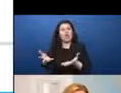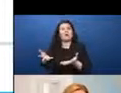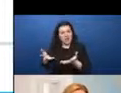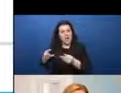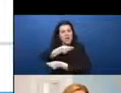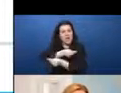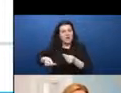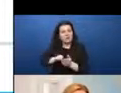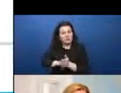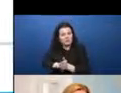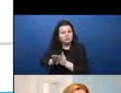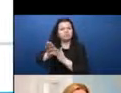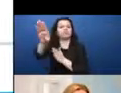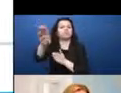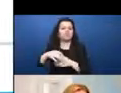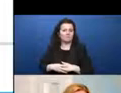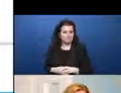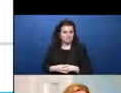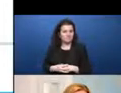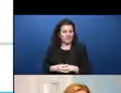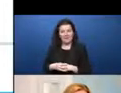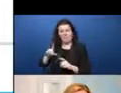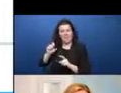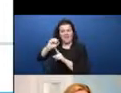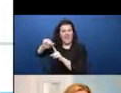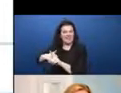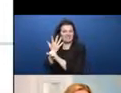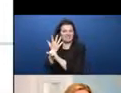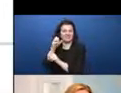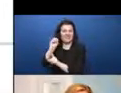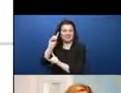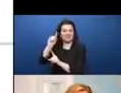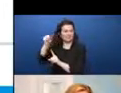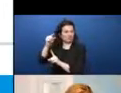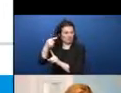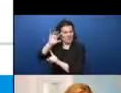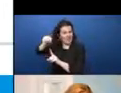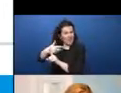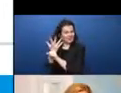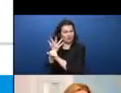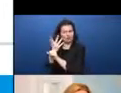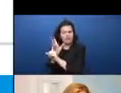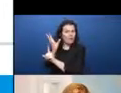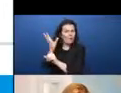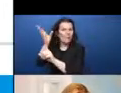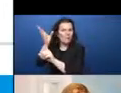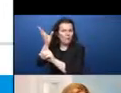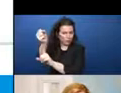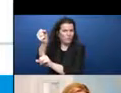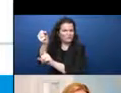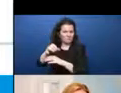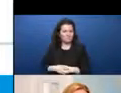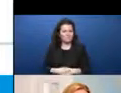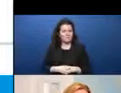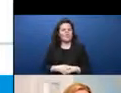and, of course, an important driver towards the SDGs. Another well-known divide is the gender divide.